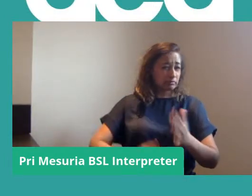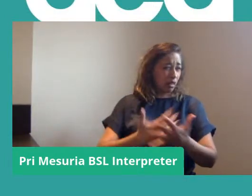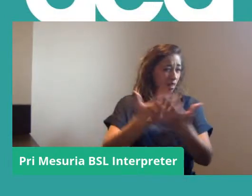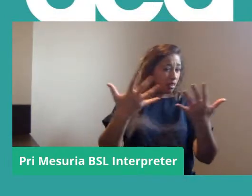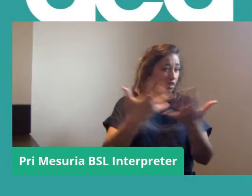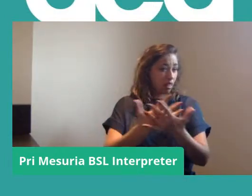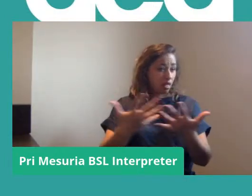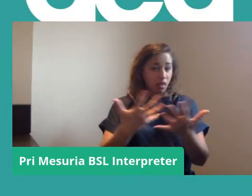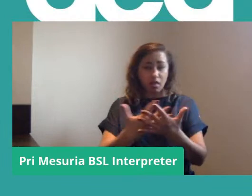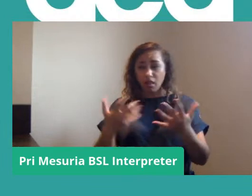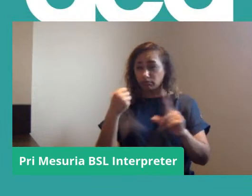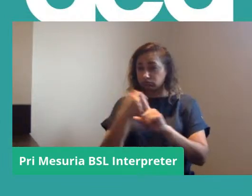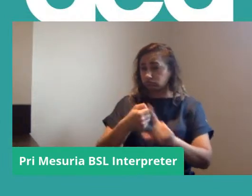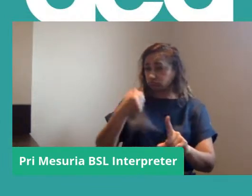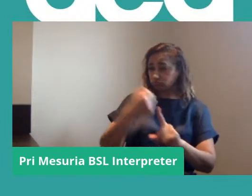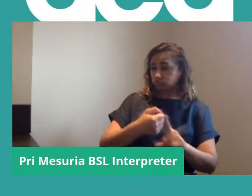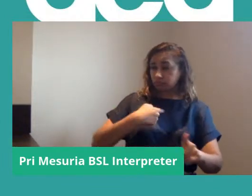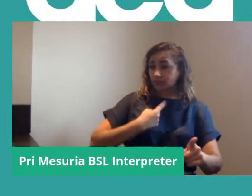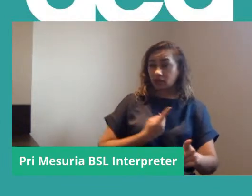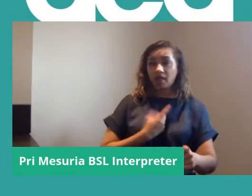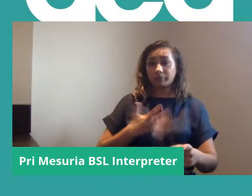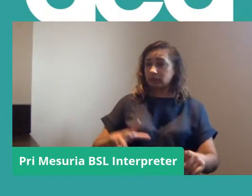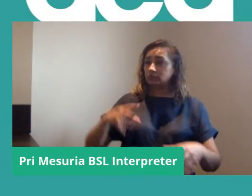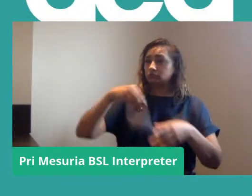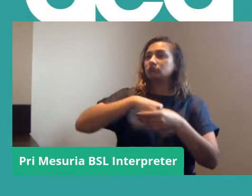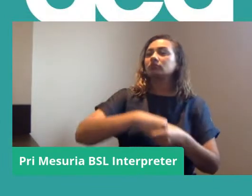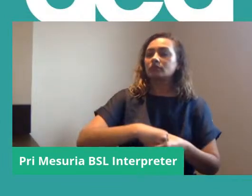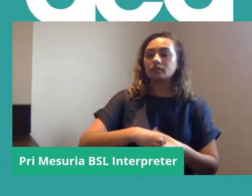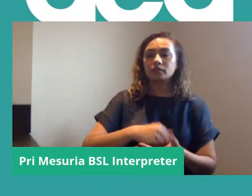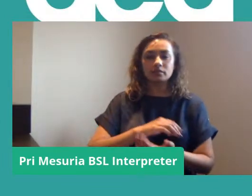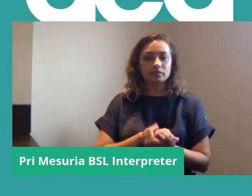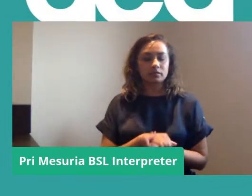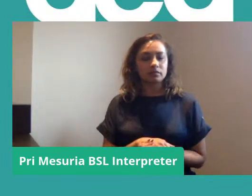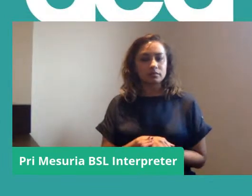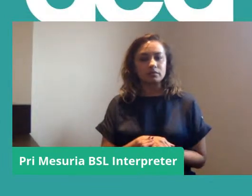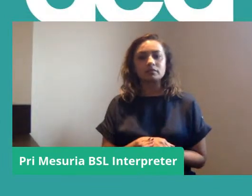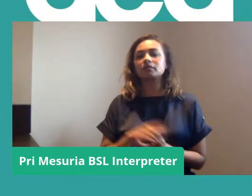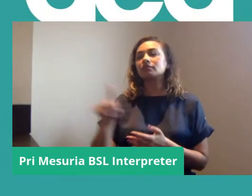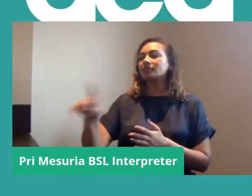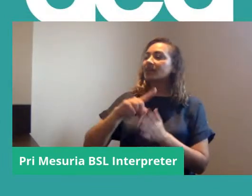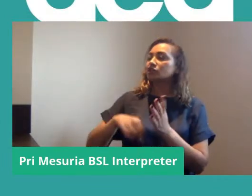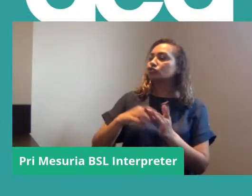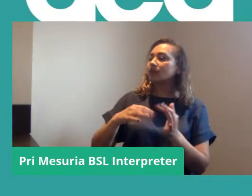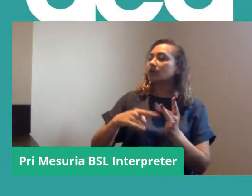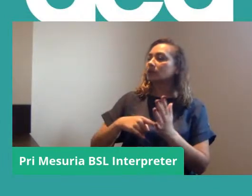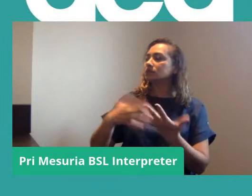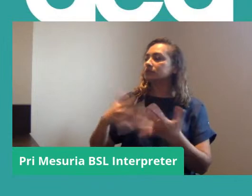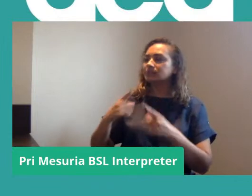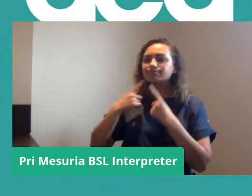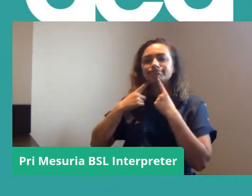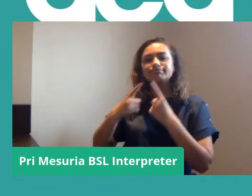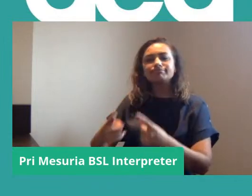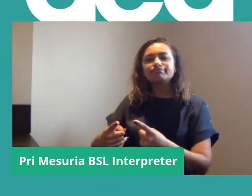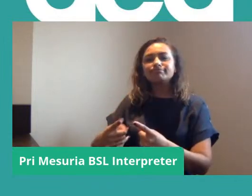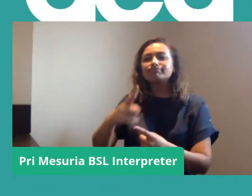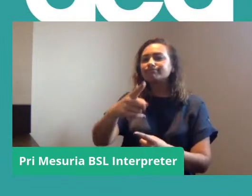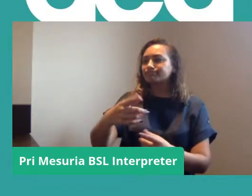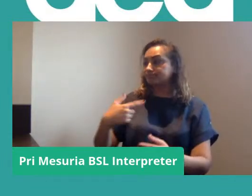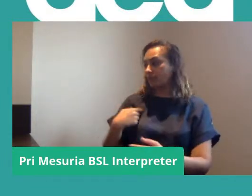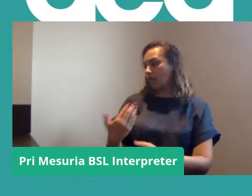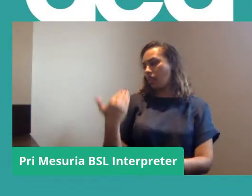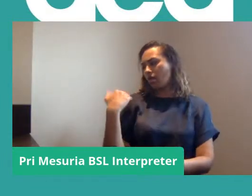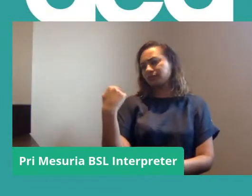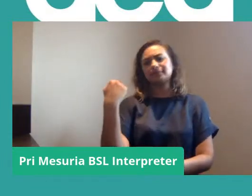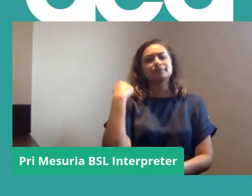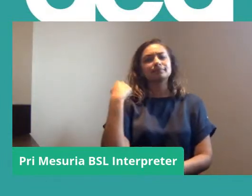of actions that I've been involved in. And as Janet just mentioned, the latest one was the